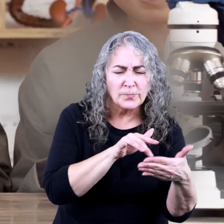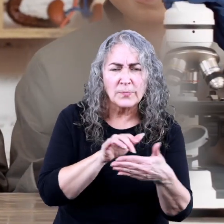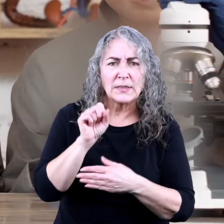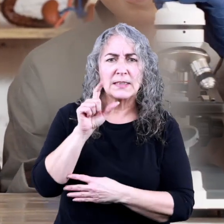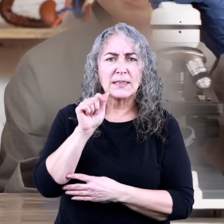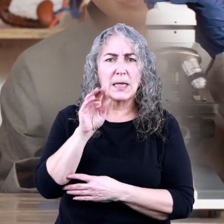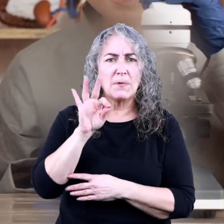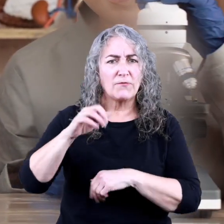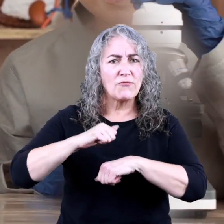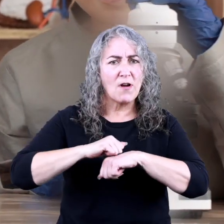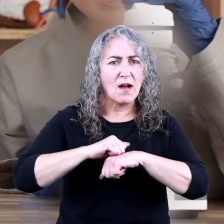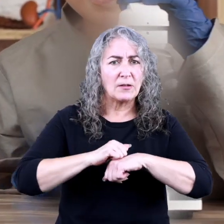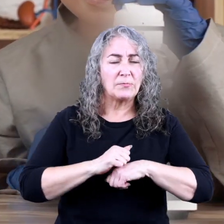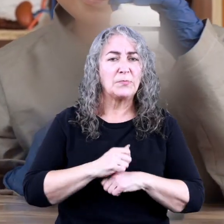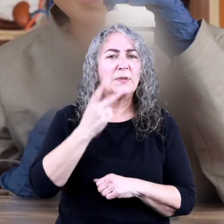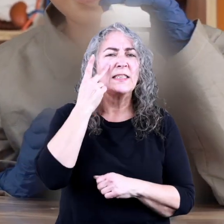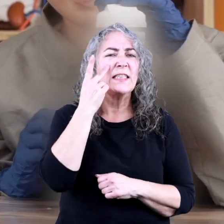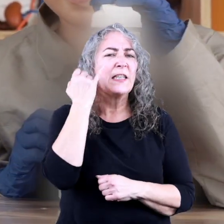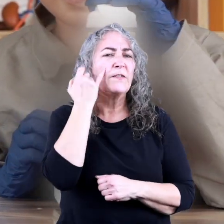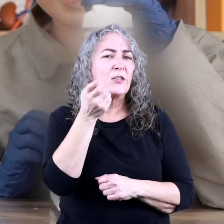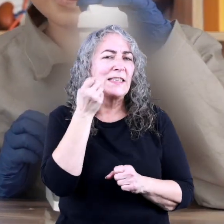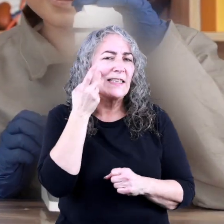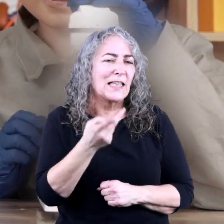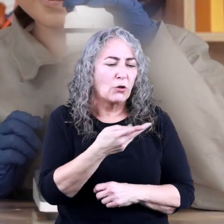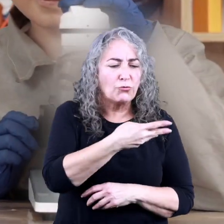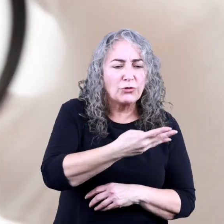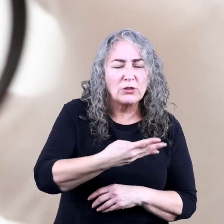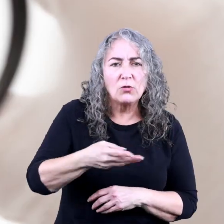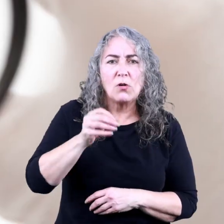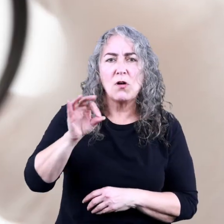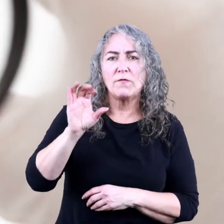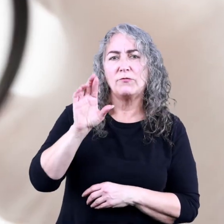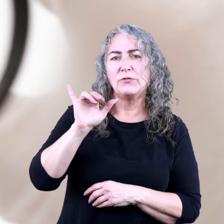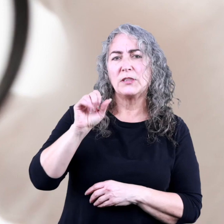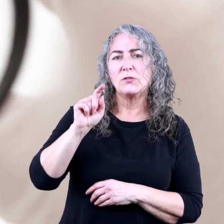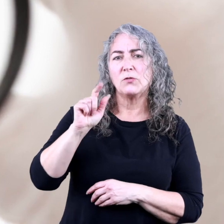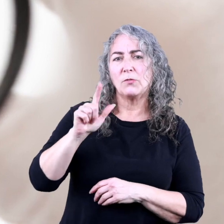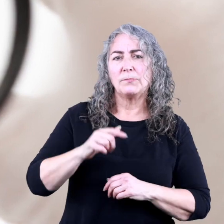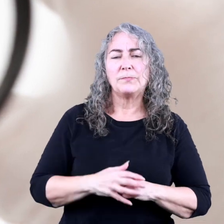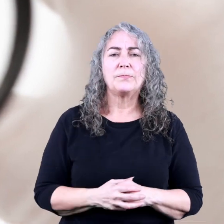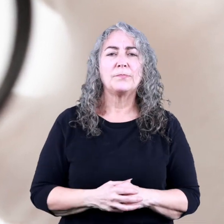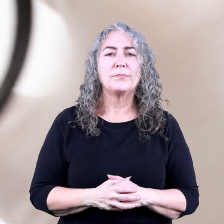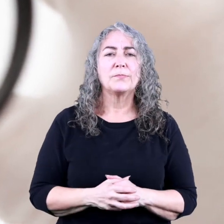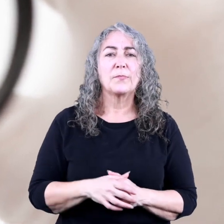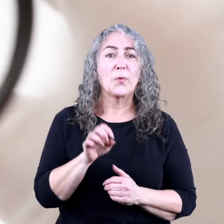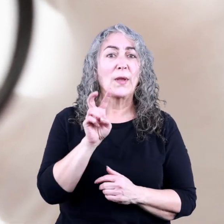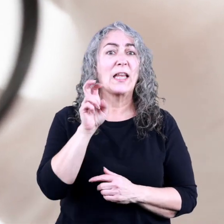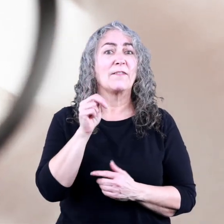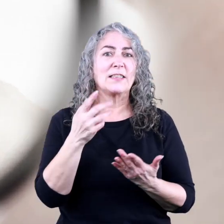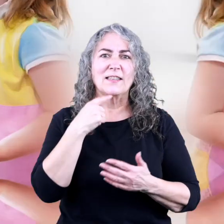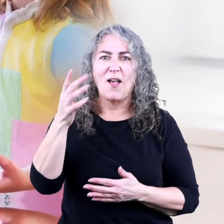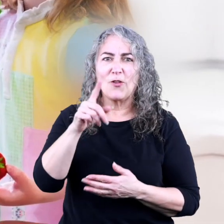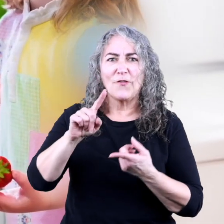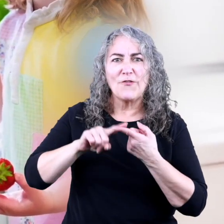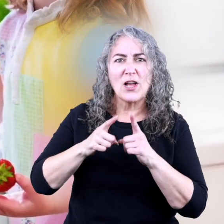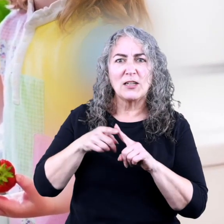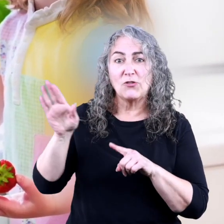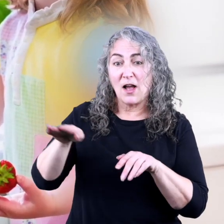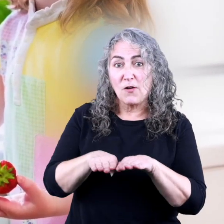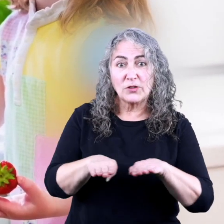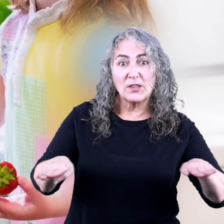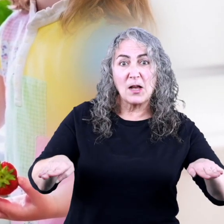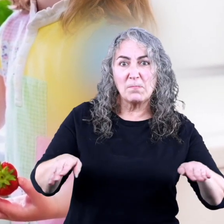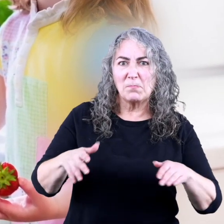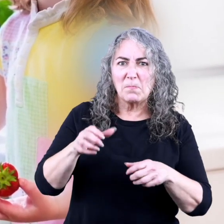study that slab of rock. See if you can see the layers of crystals in it. You can even tell your friends